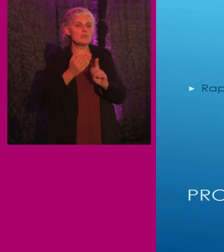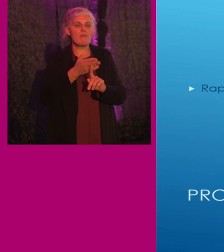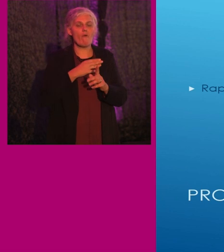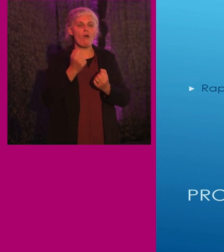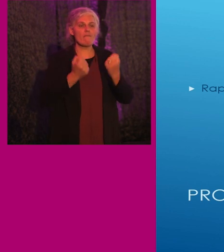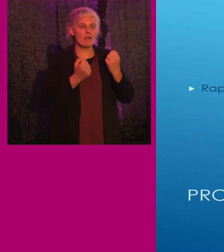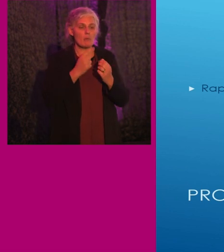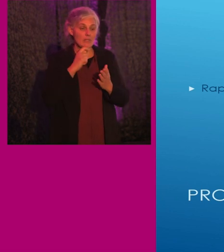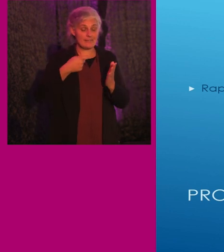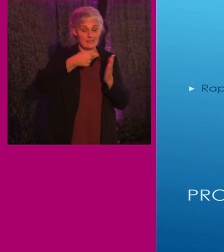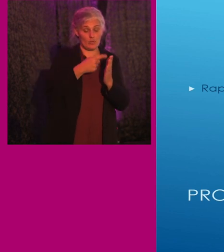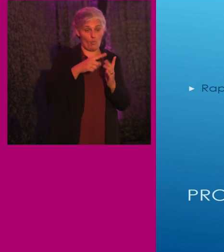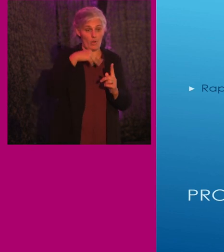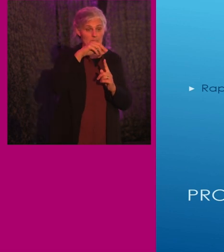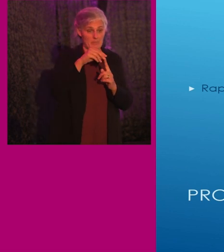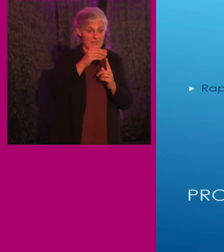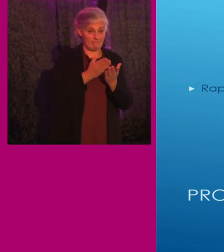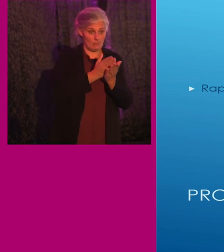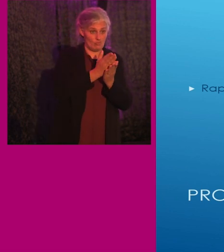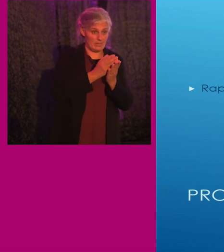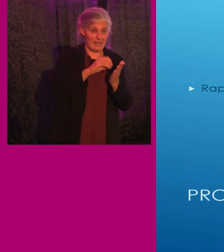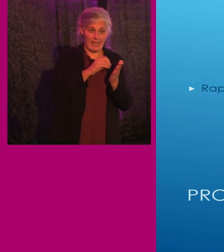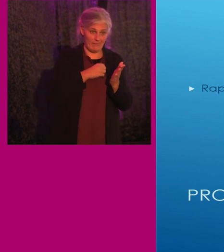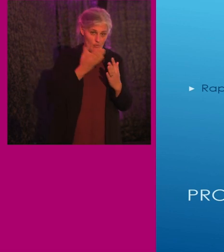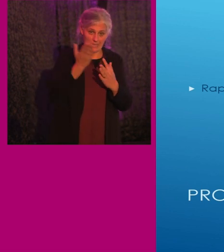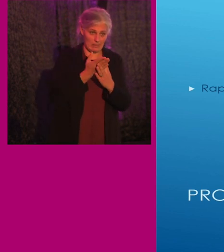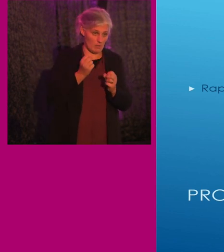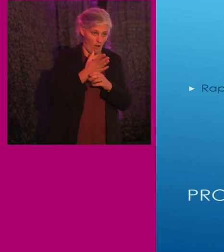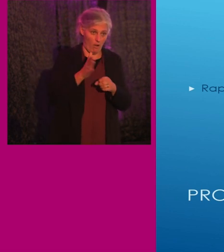that at least one vehicle per train must be accessible.